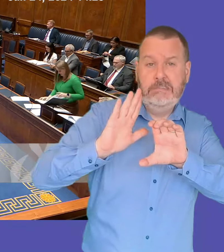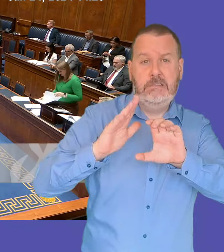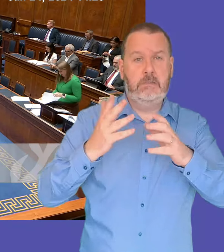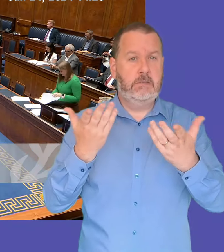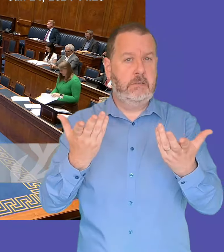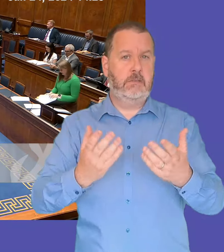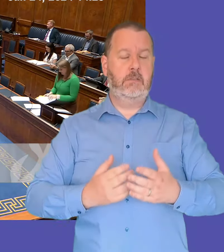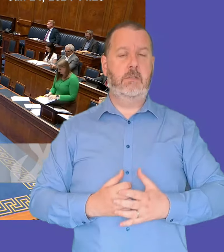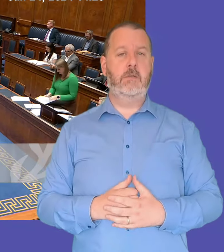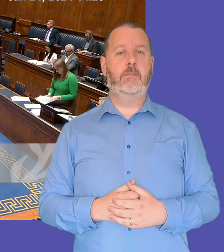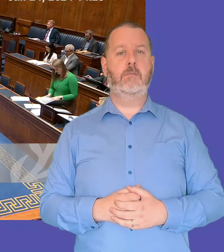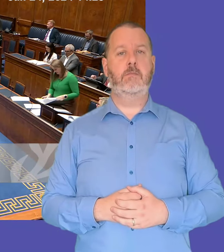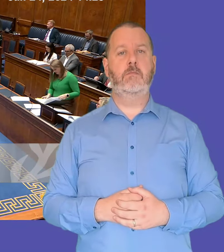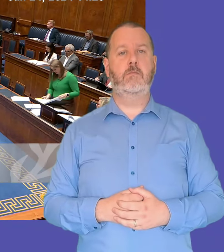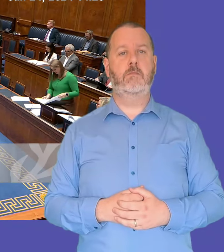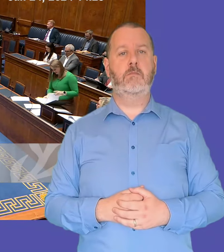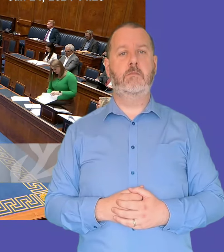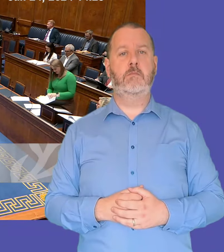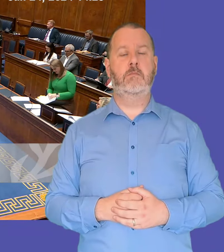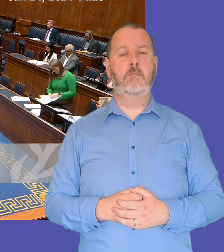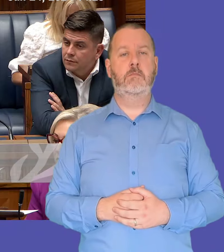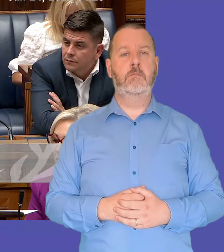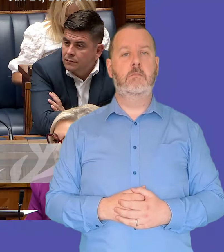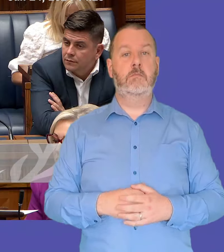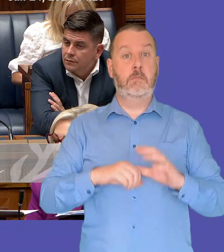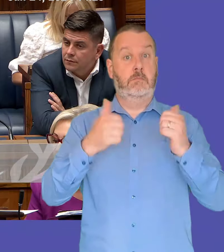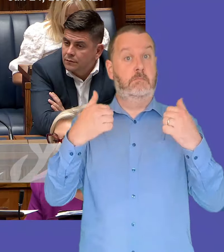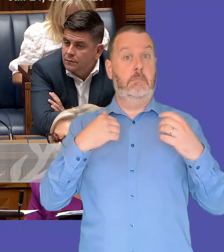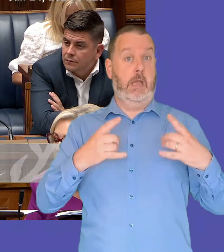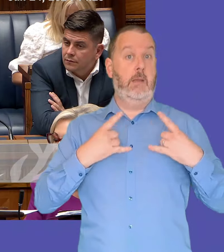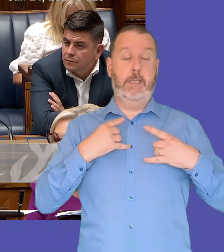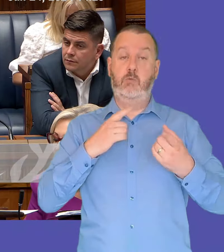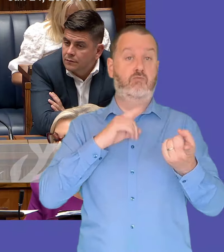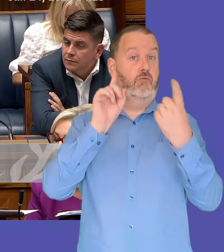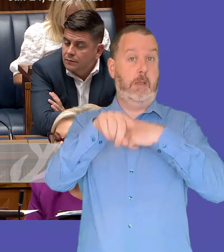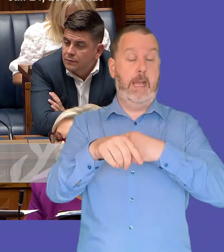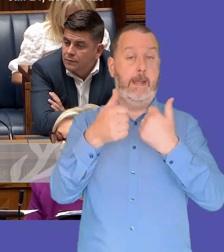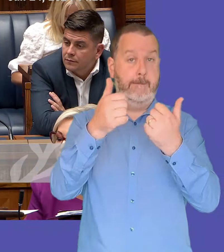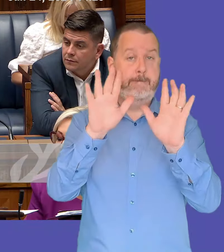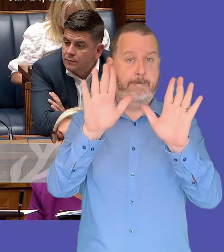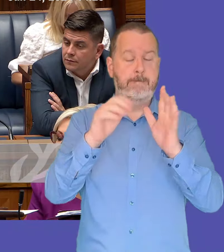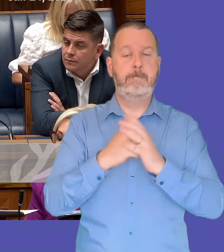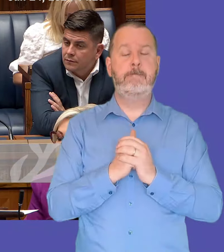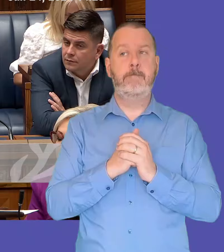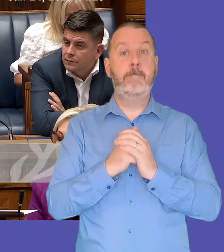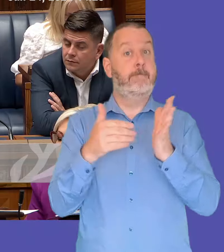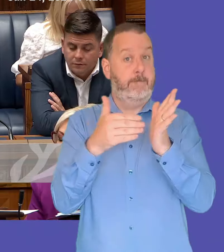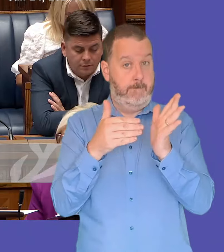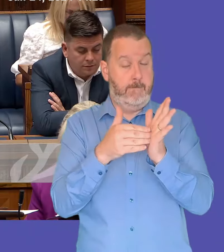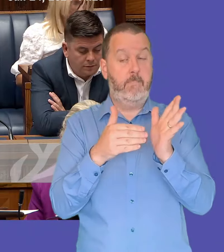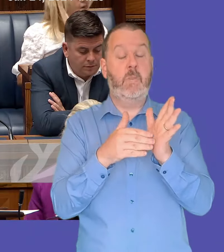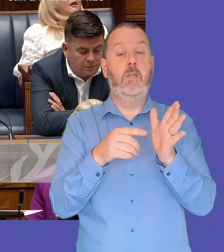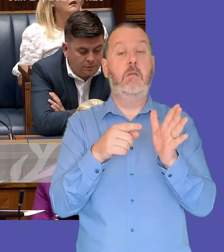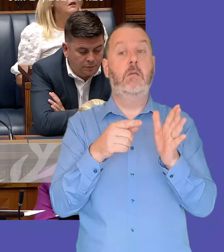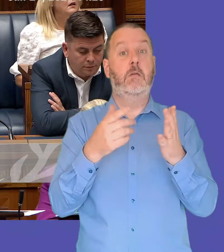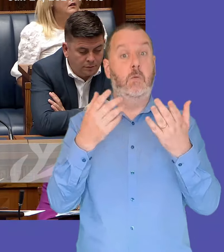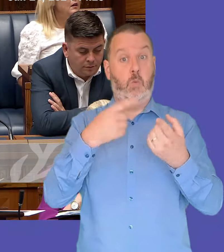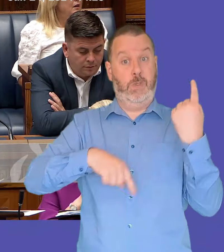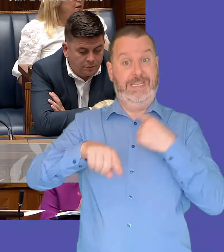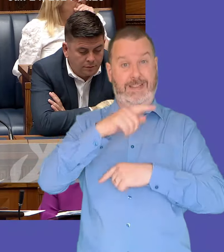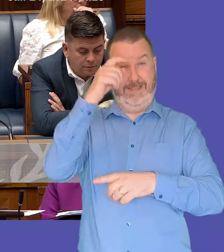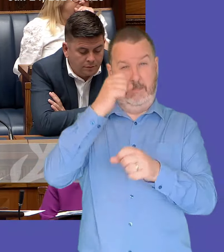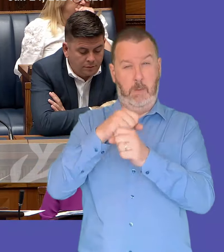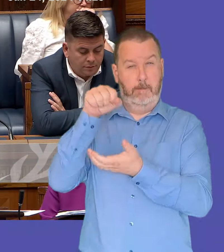yes i'm happy to provide back to the member which is so we are currently uh looking at and considering the budget